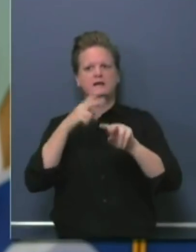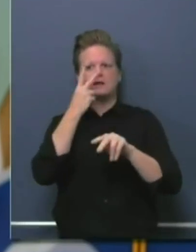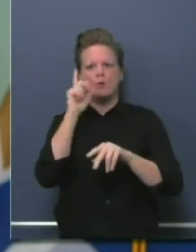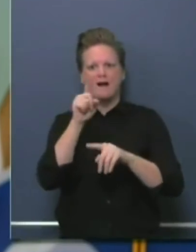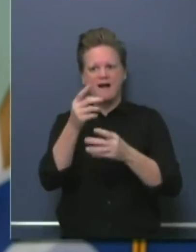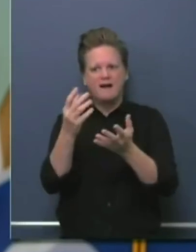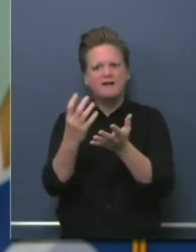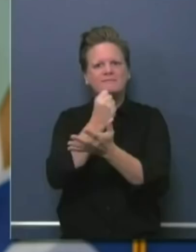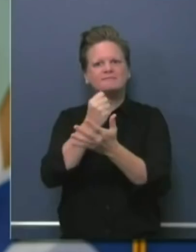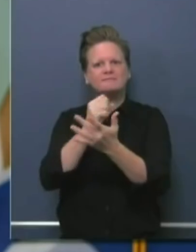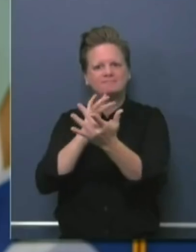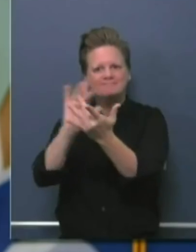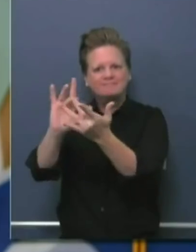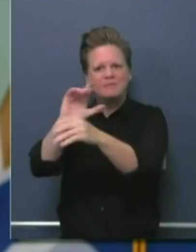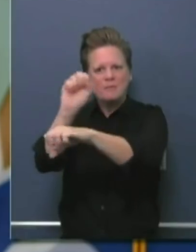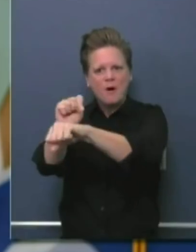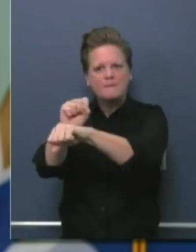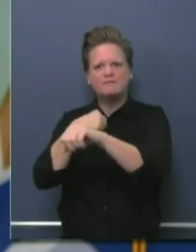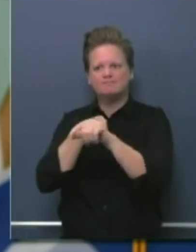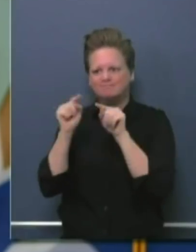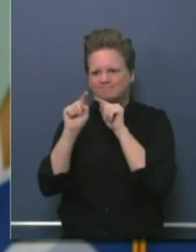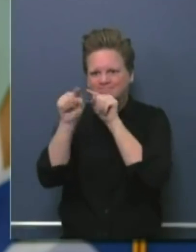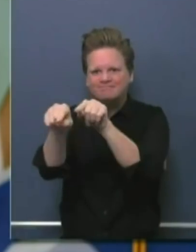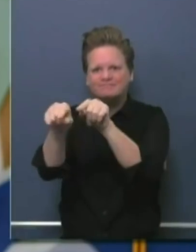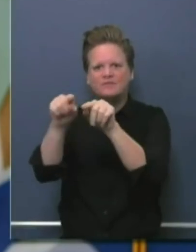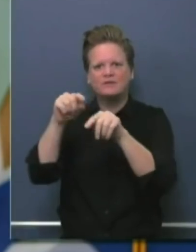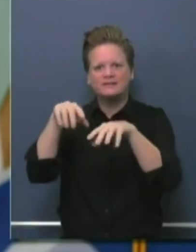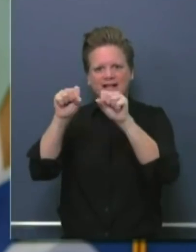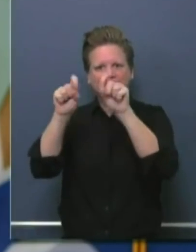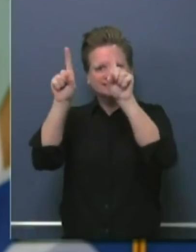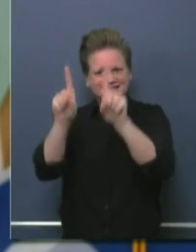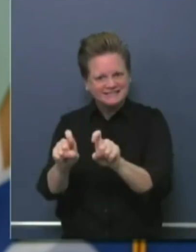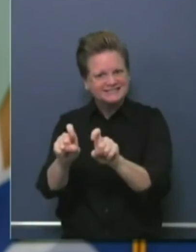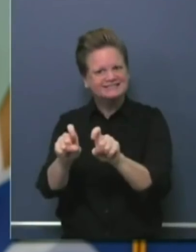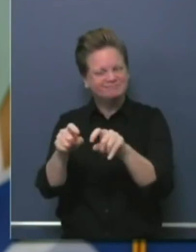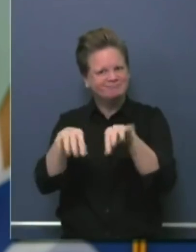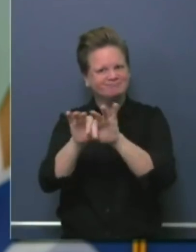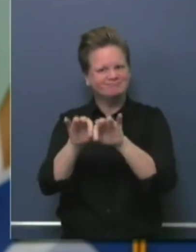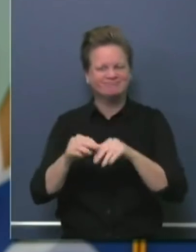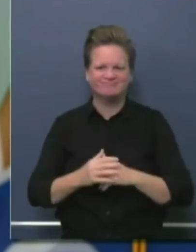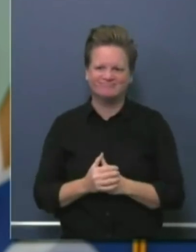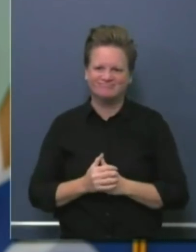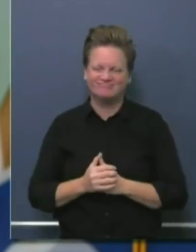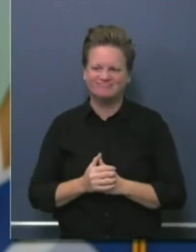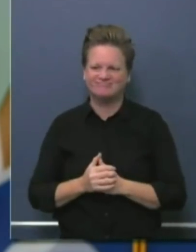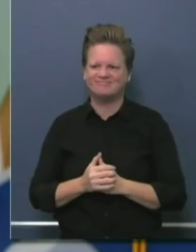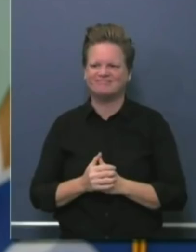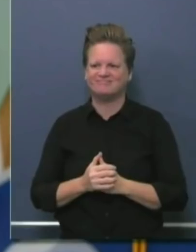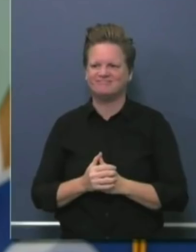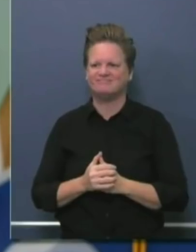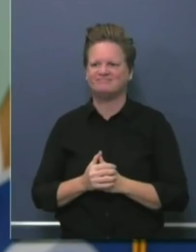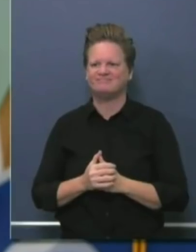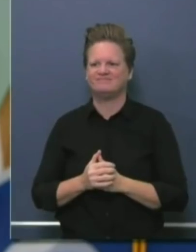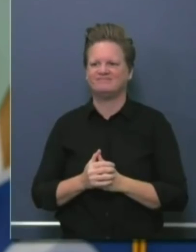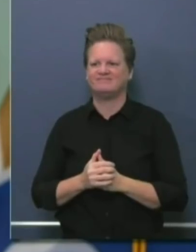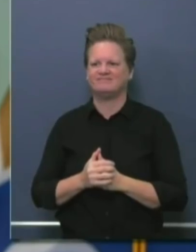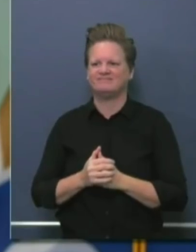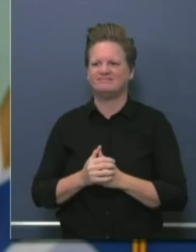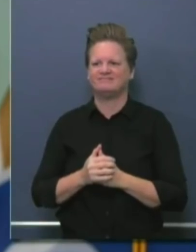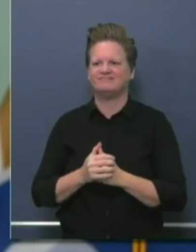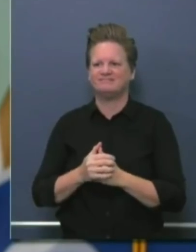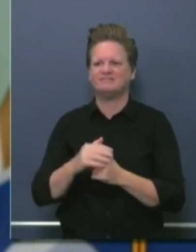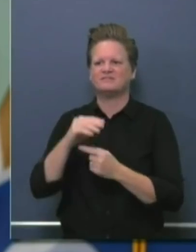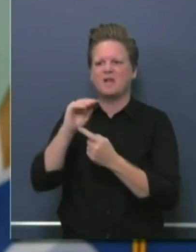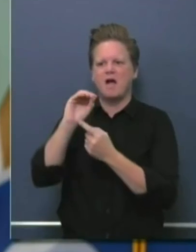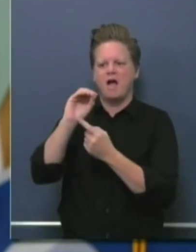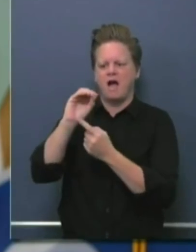contacting that community tester, contacting Verily and or OptumServe. And those are prompted on